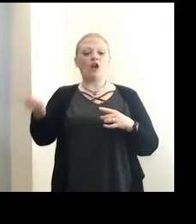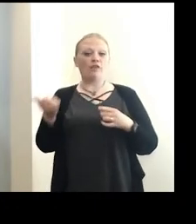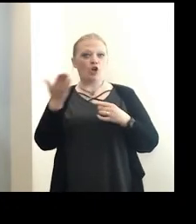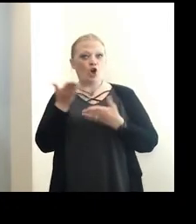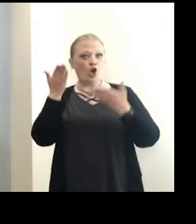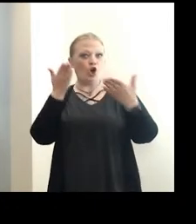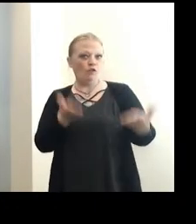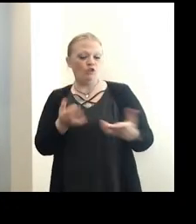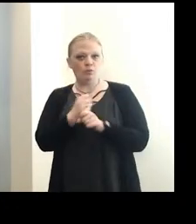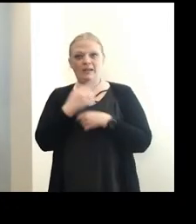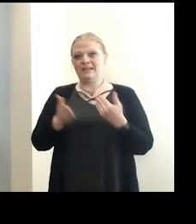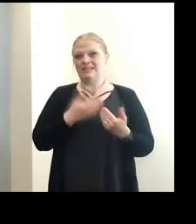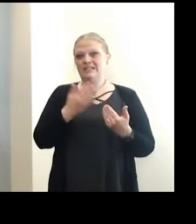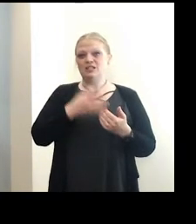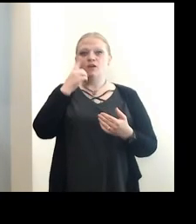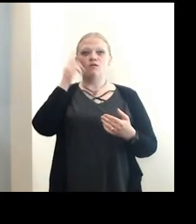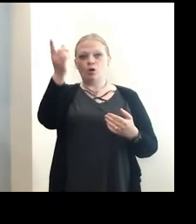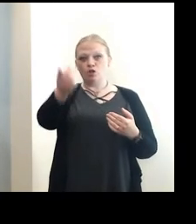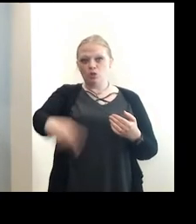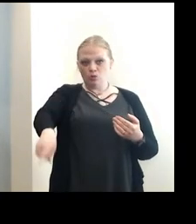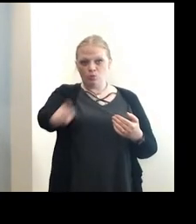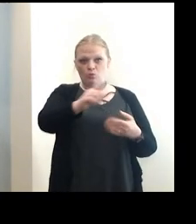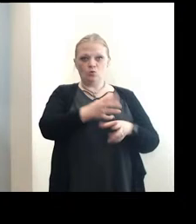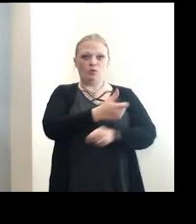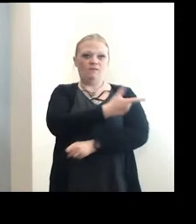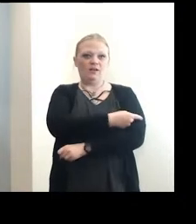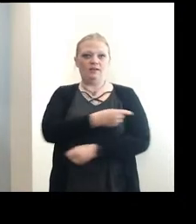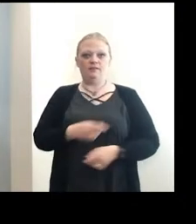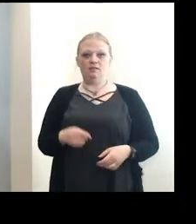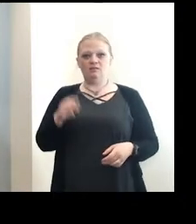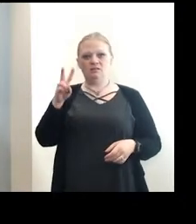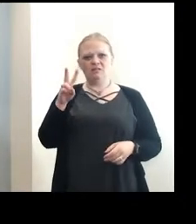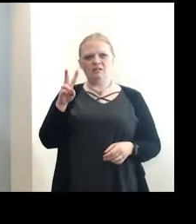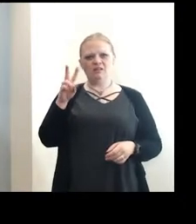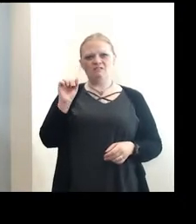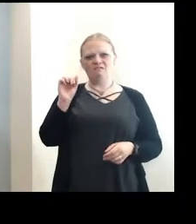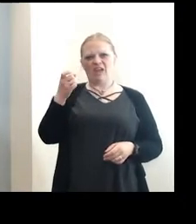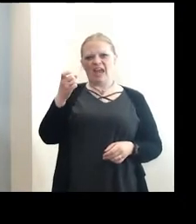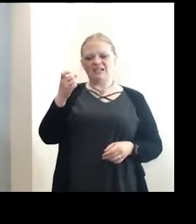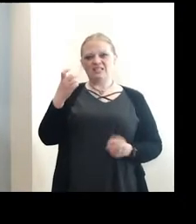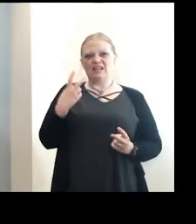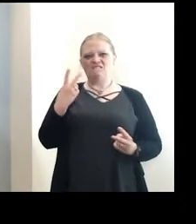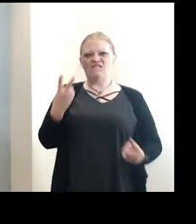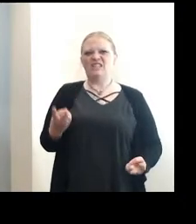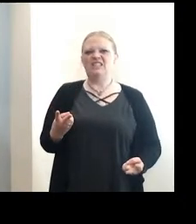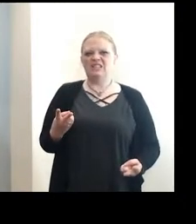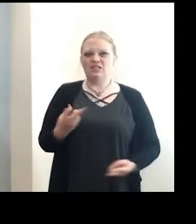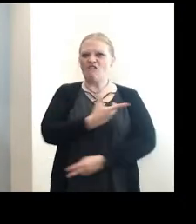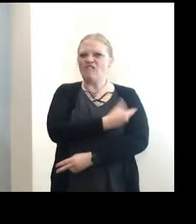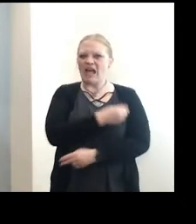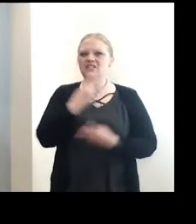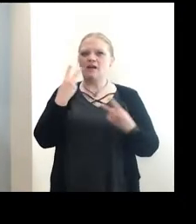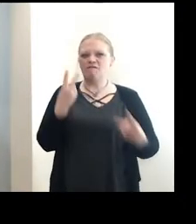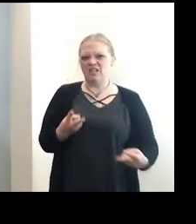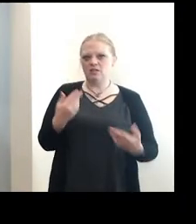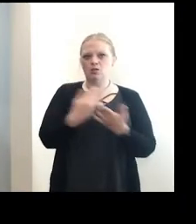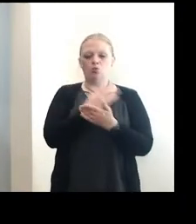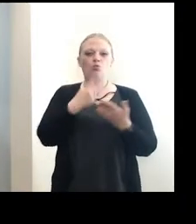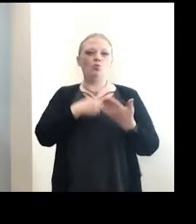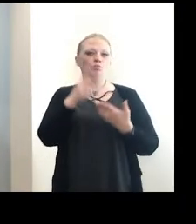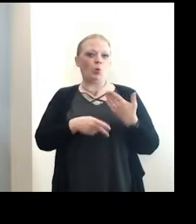offering to make it easier for you to get vaccinated. Vax Visits. It's a new program for any Erie County resident.